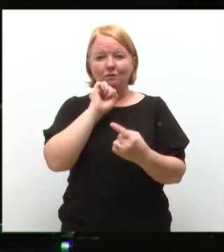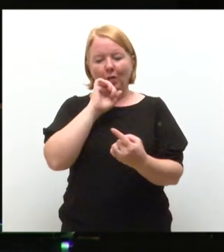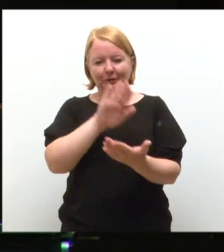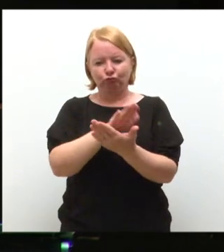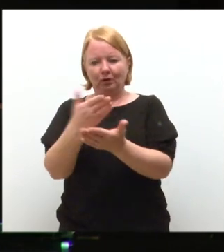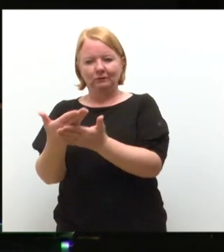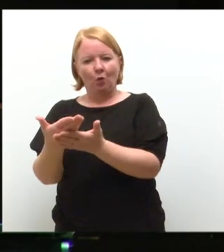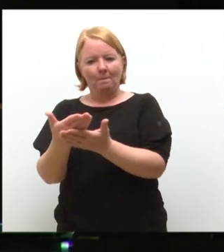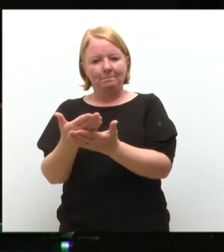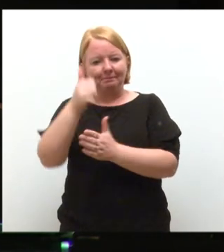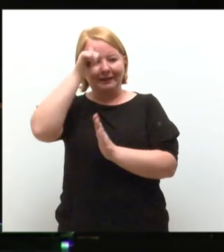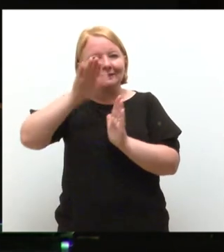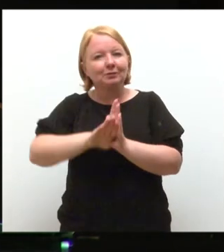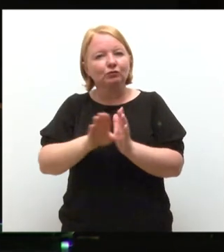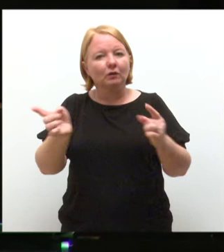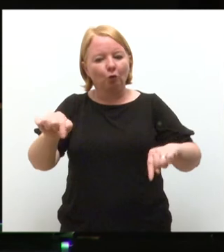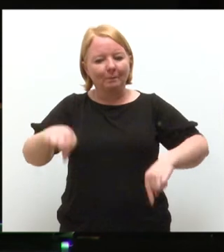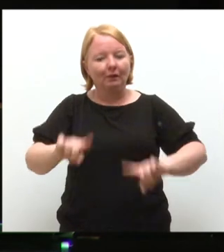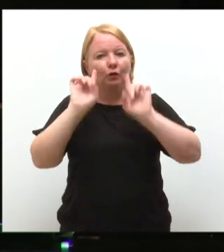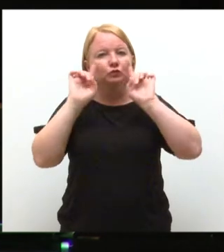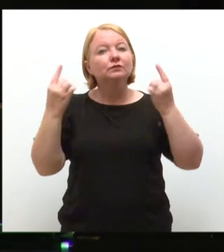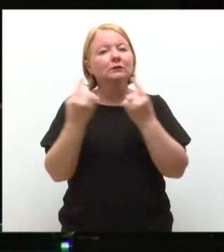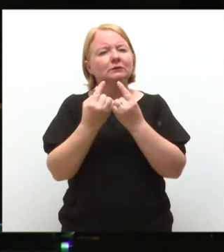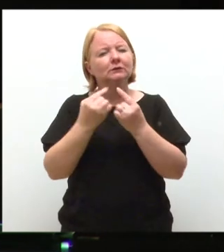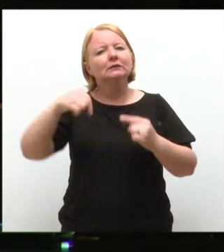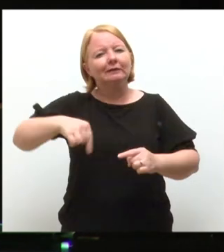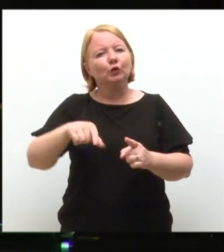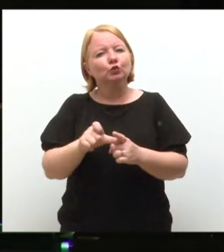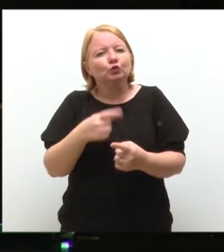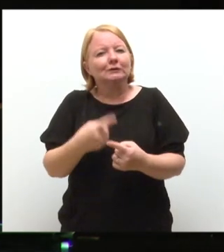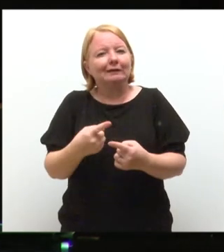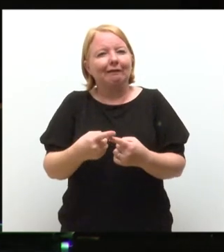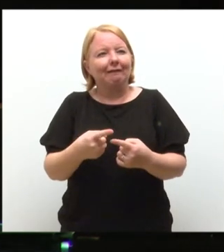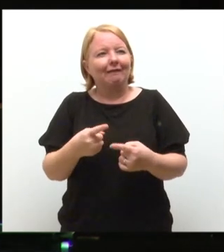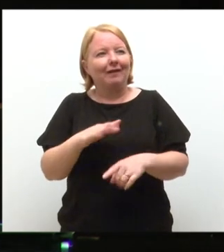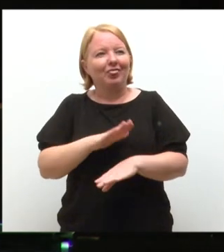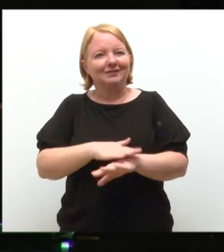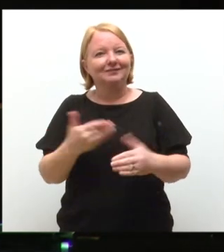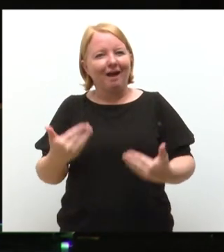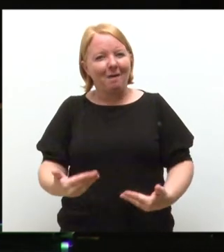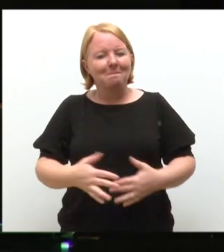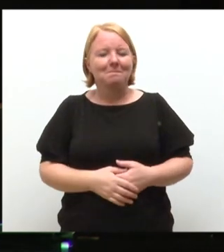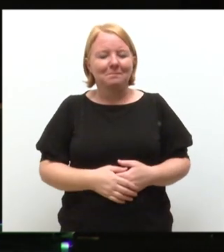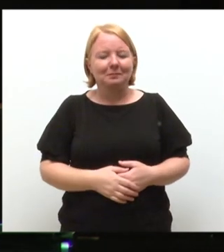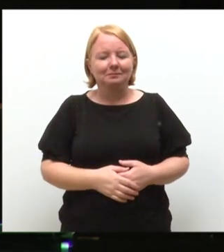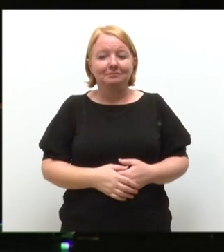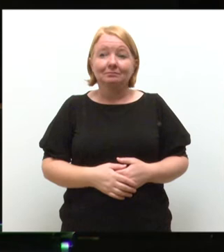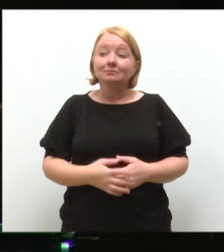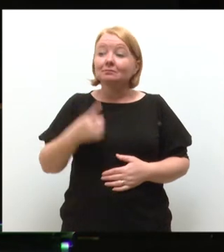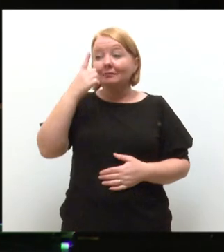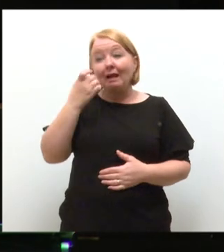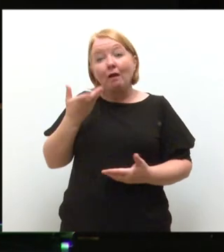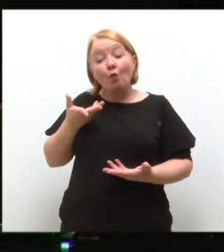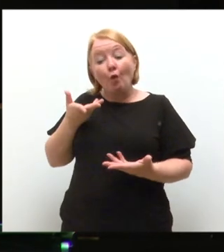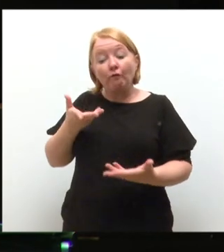of being at this university, in this city, at this time. What we can offer you is